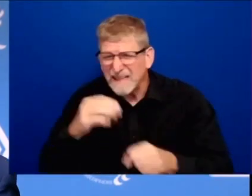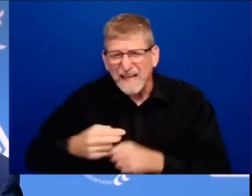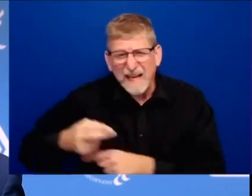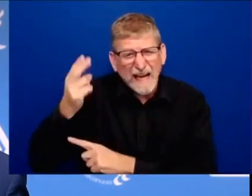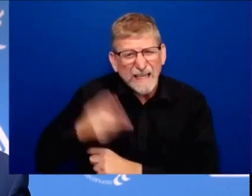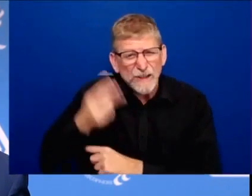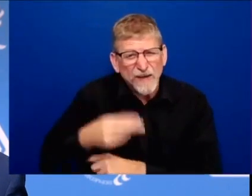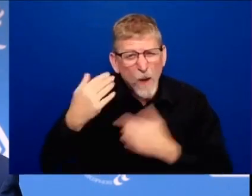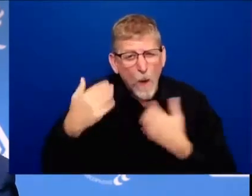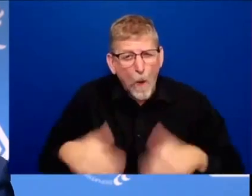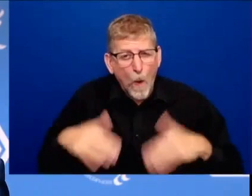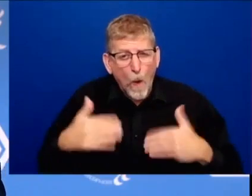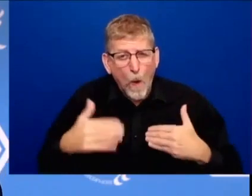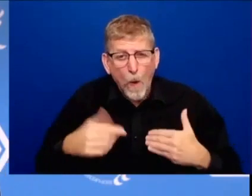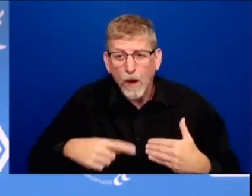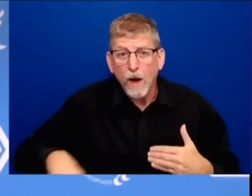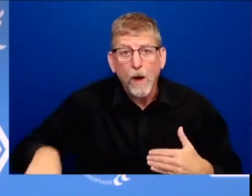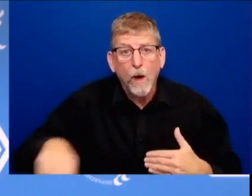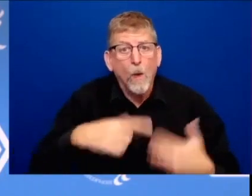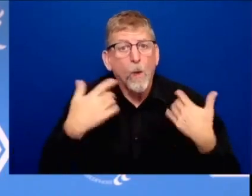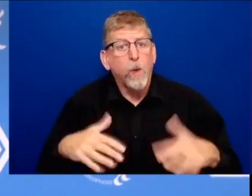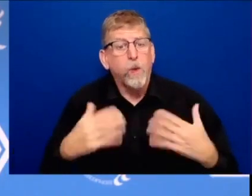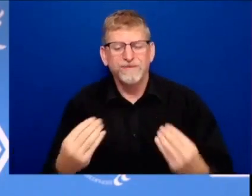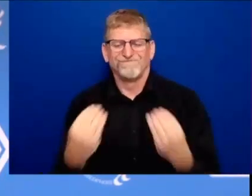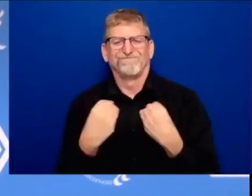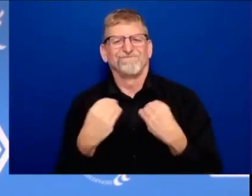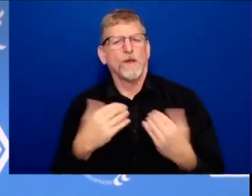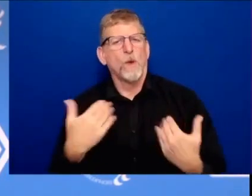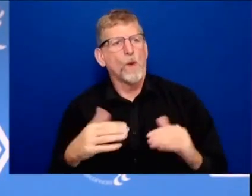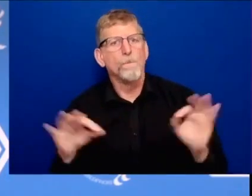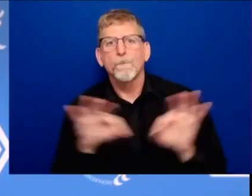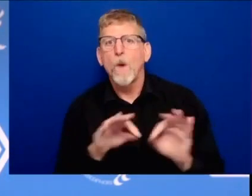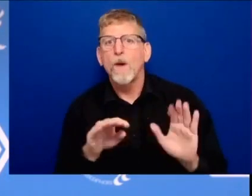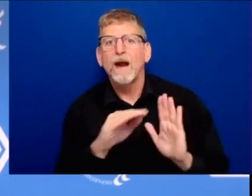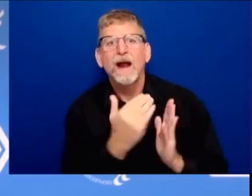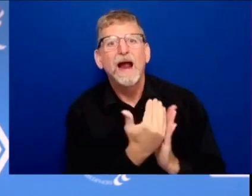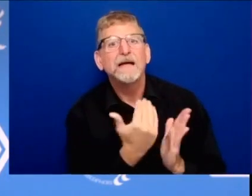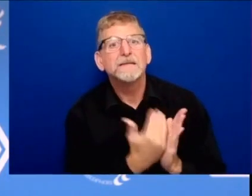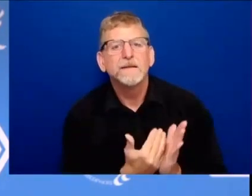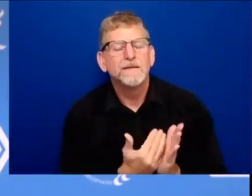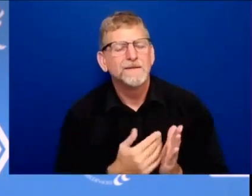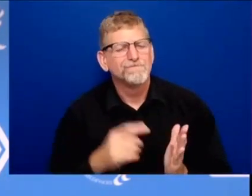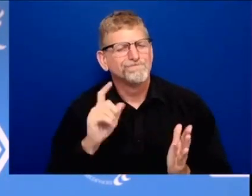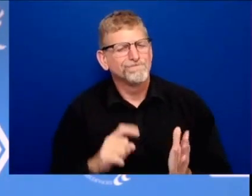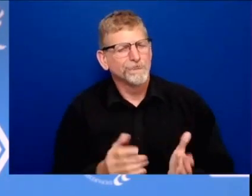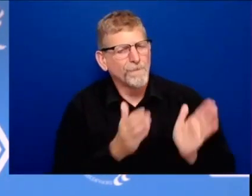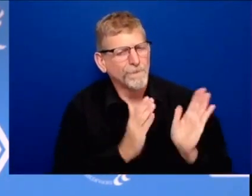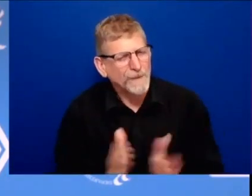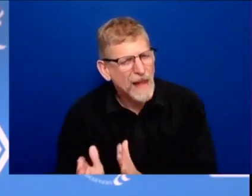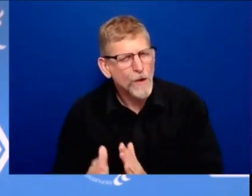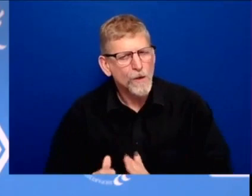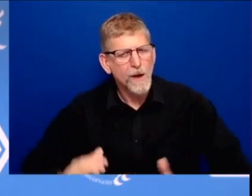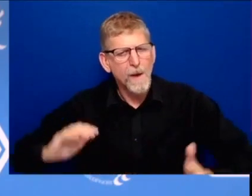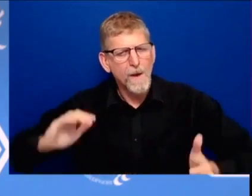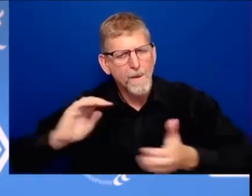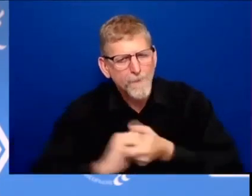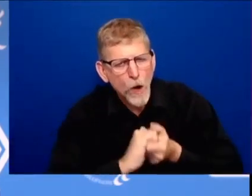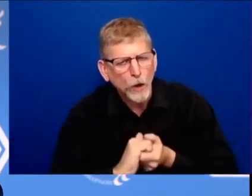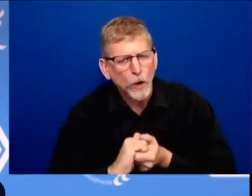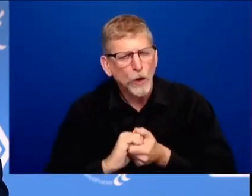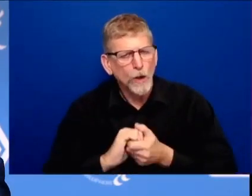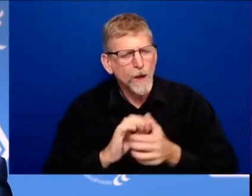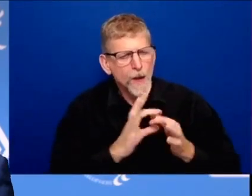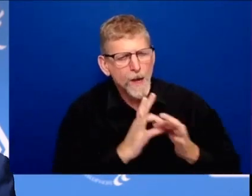private partnerships real-time data sharing and most of all speed and efficiency without compromising science